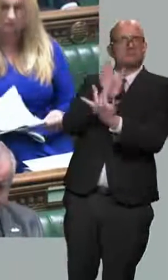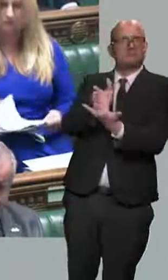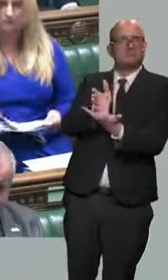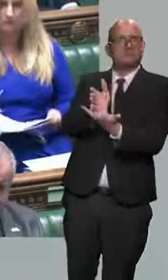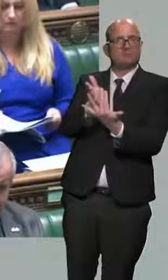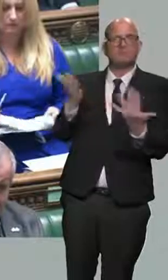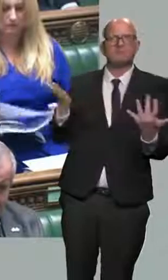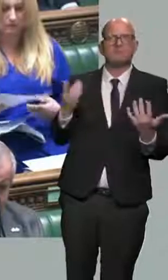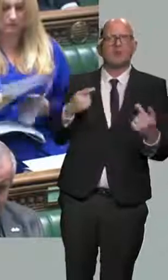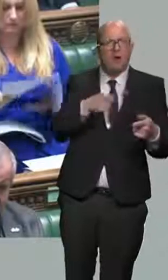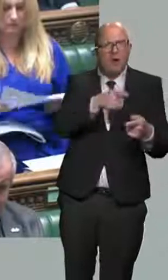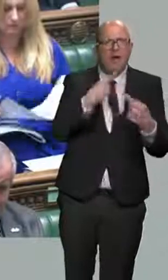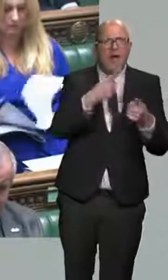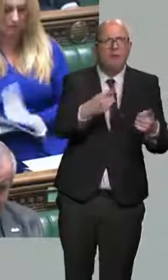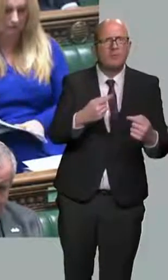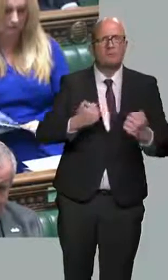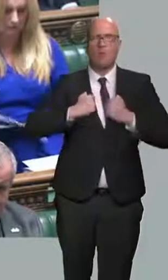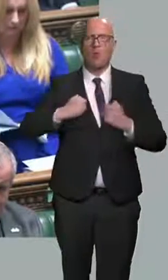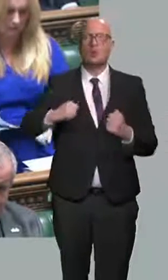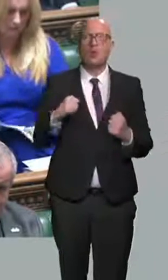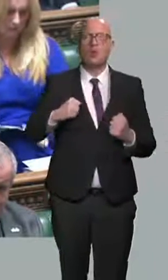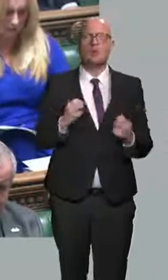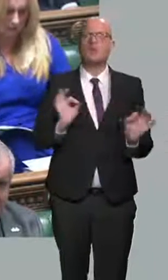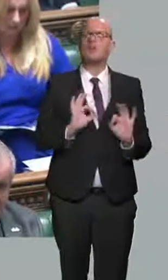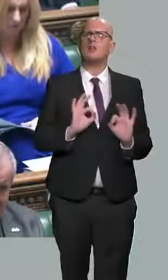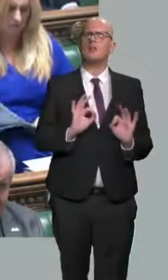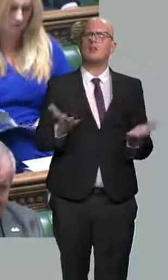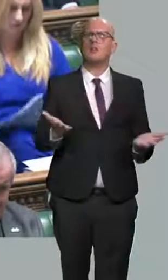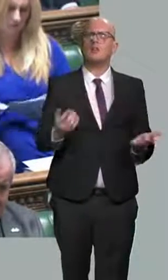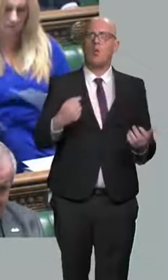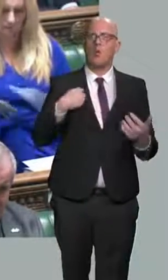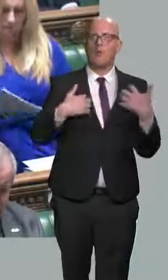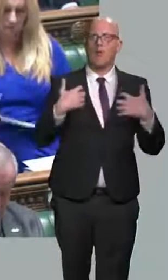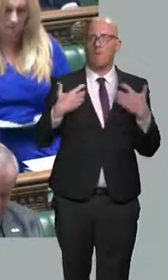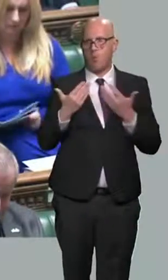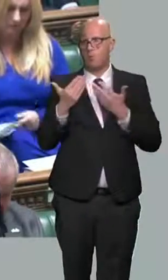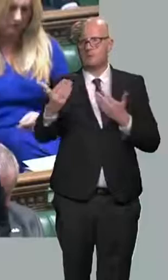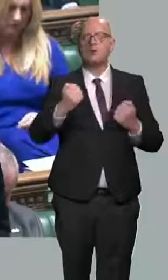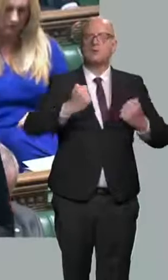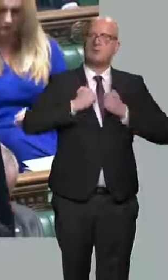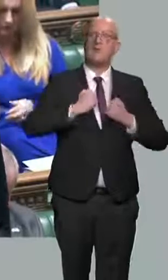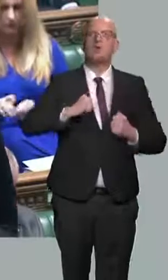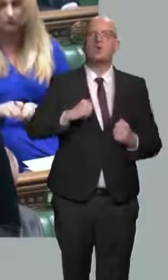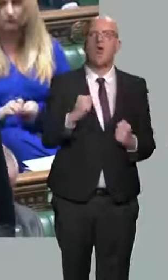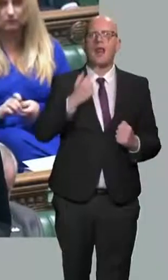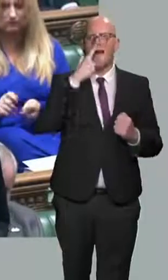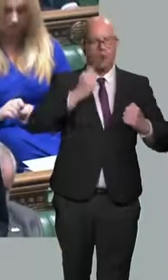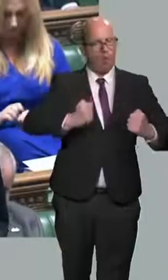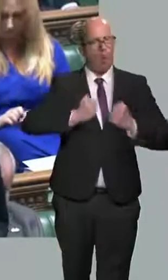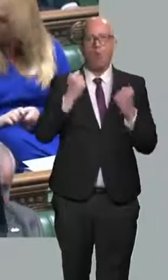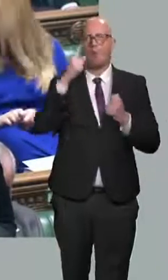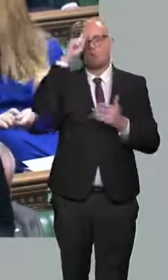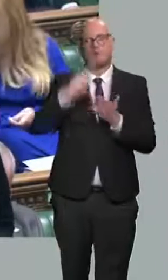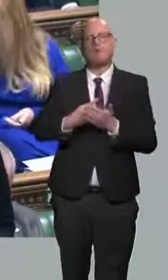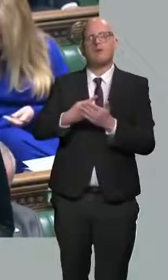today for Scotland, and we on these benches look forward to the day when Scotland has a government with the full fiscal powers to make sure that all of our